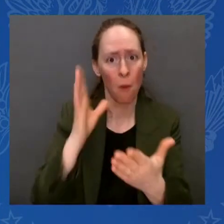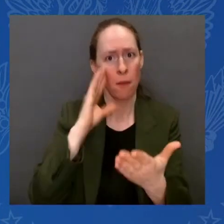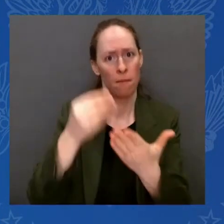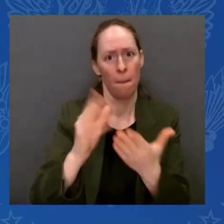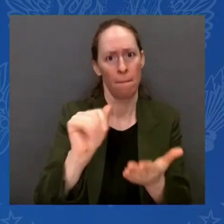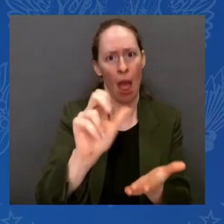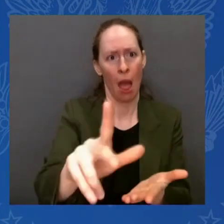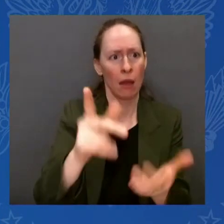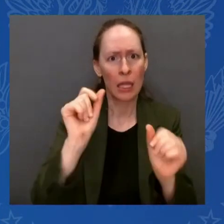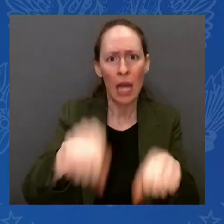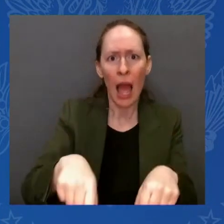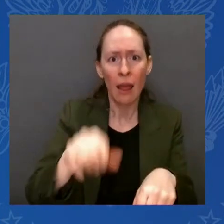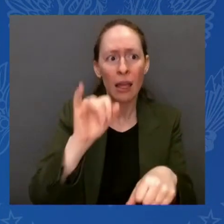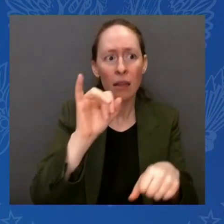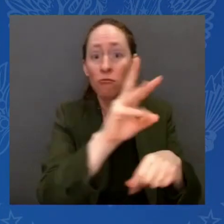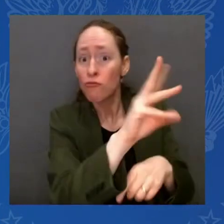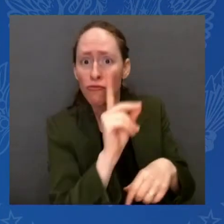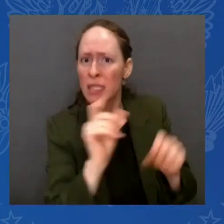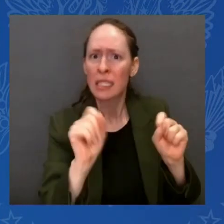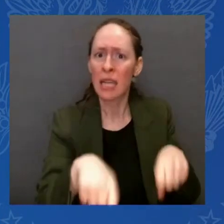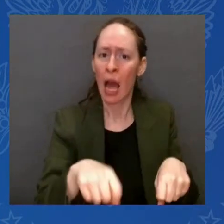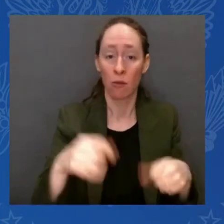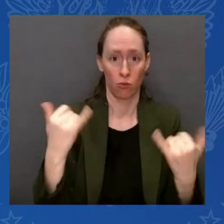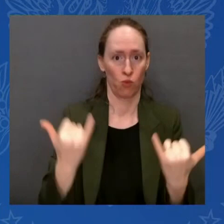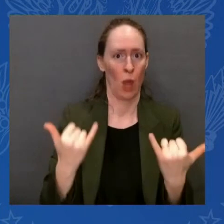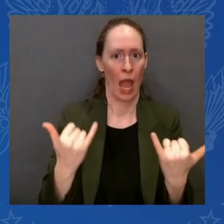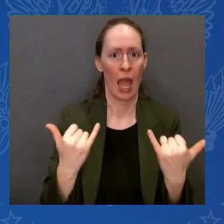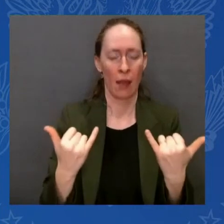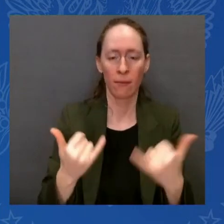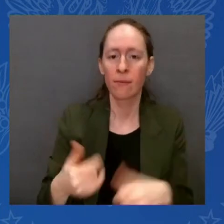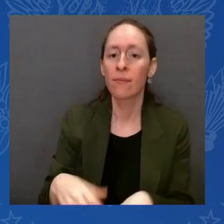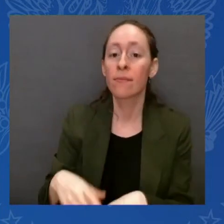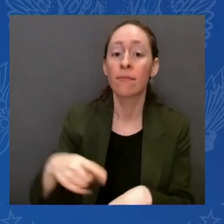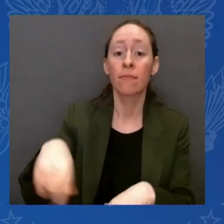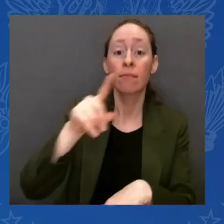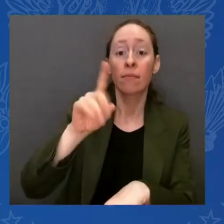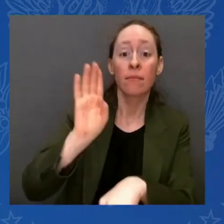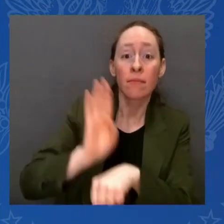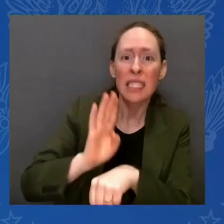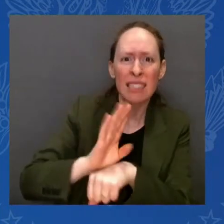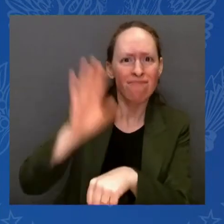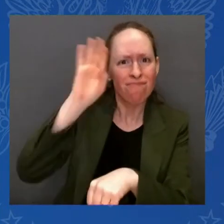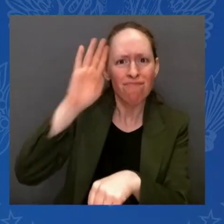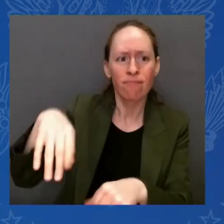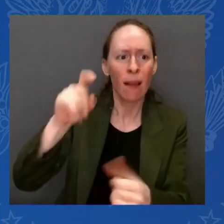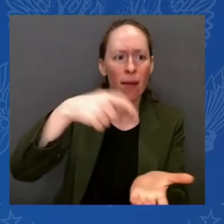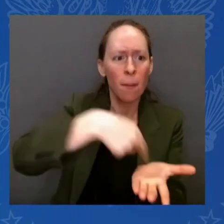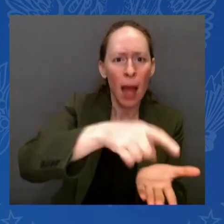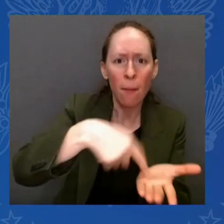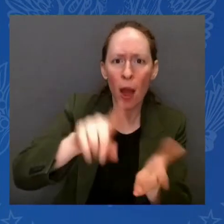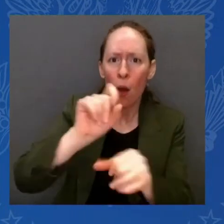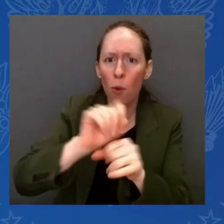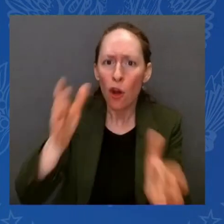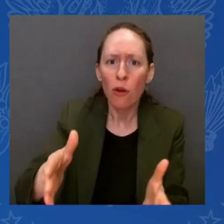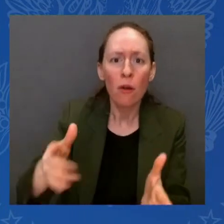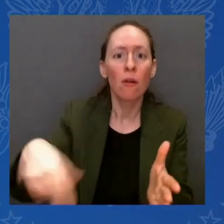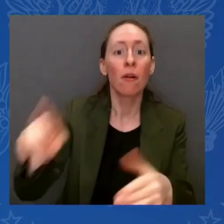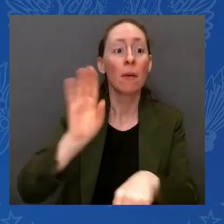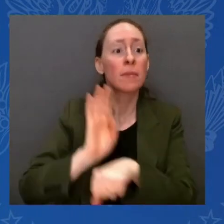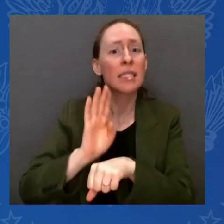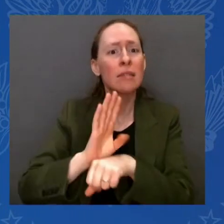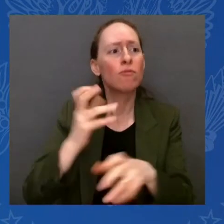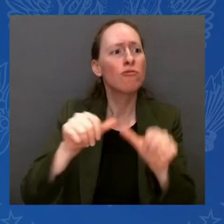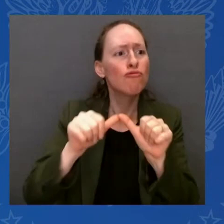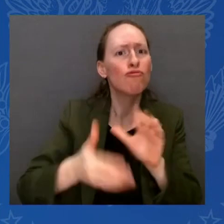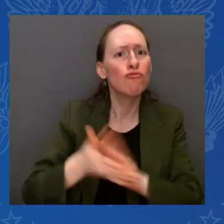that bank there and need to make payroll, pay their bills, and stay open for business. No losses will — and this is an important